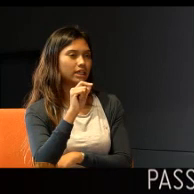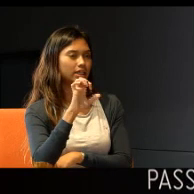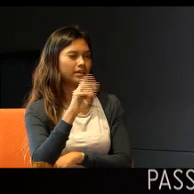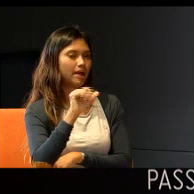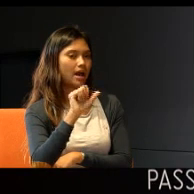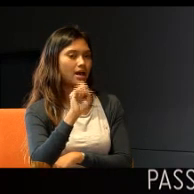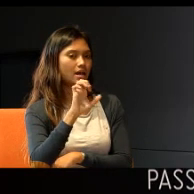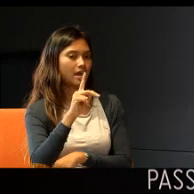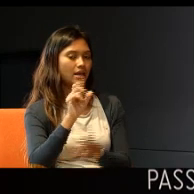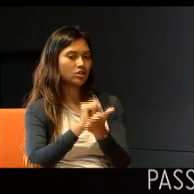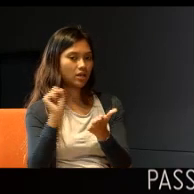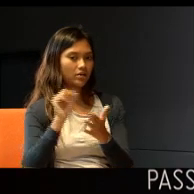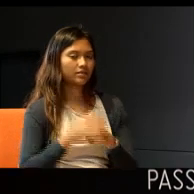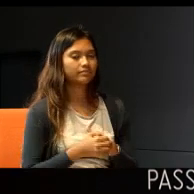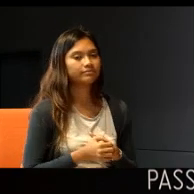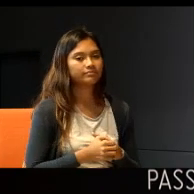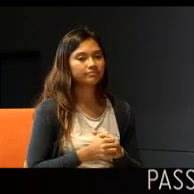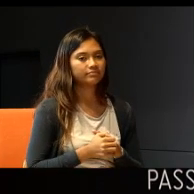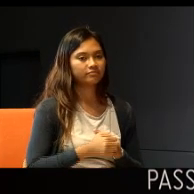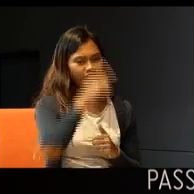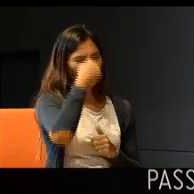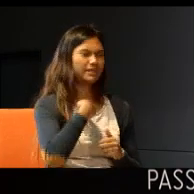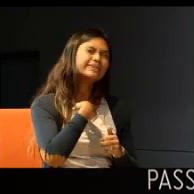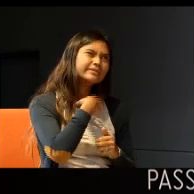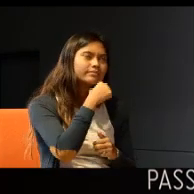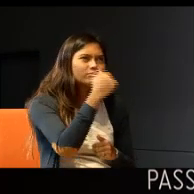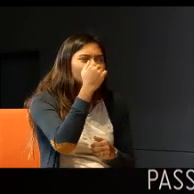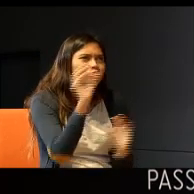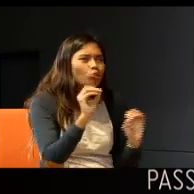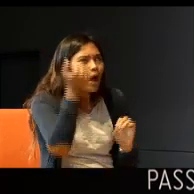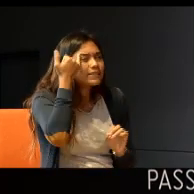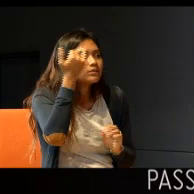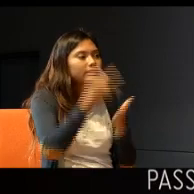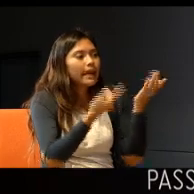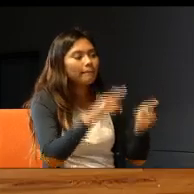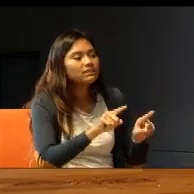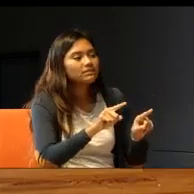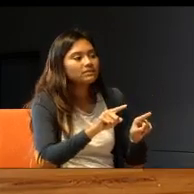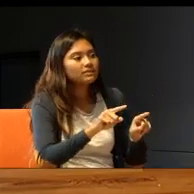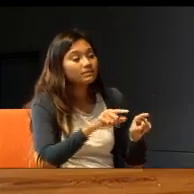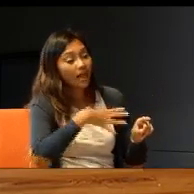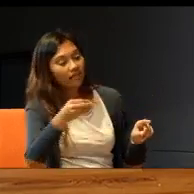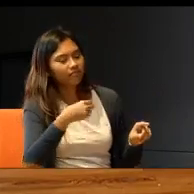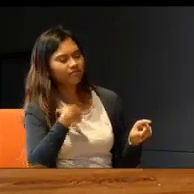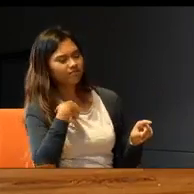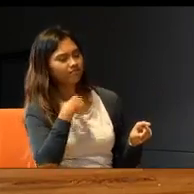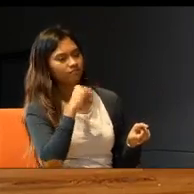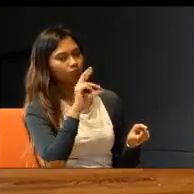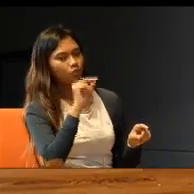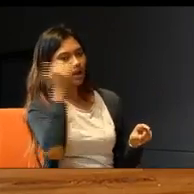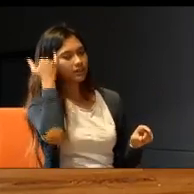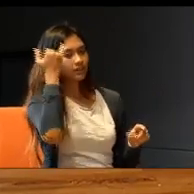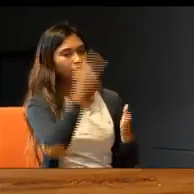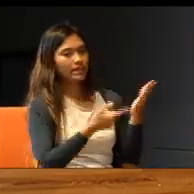I would not have any idea, what happened after I left. But I was told, that the Association for the Deaf,